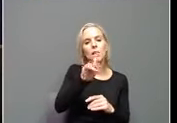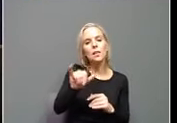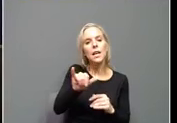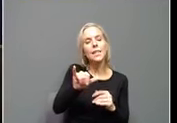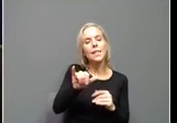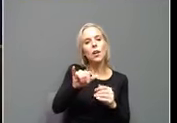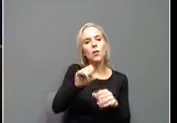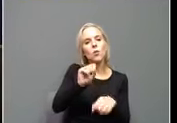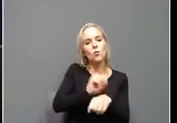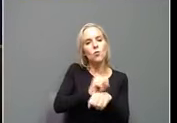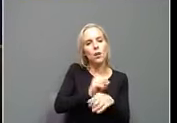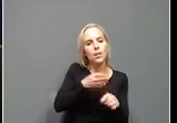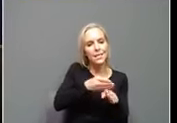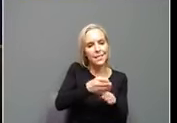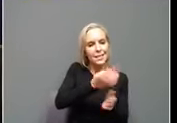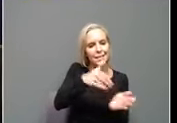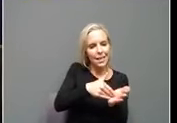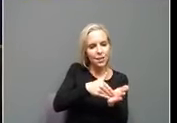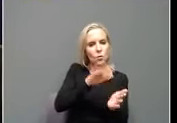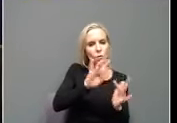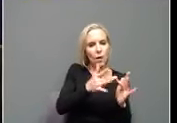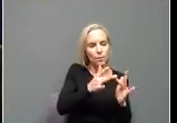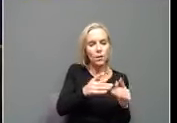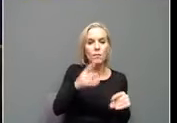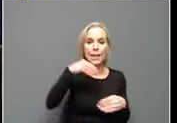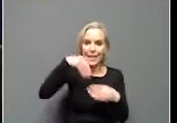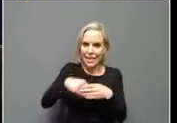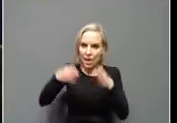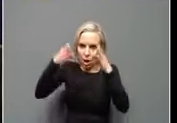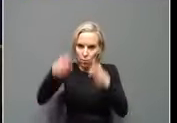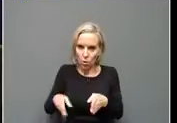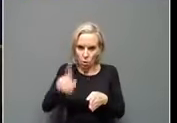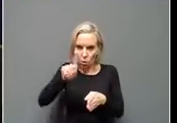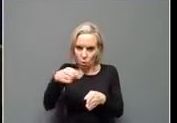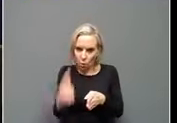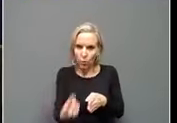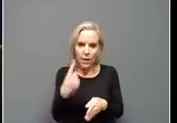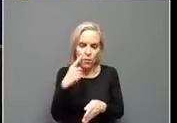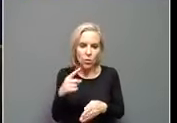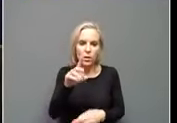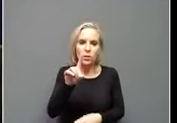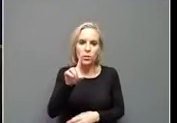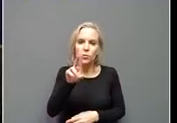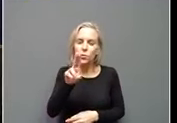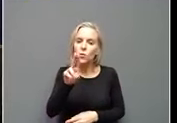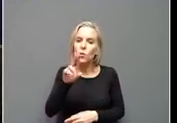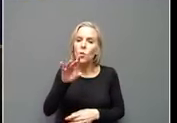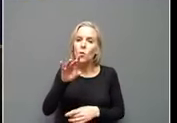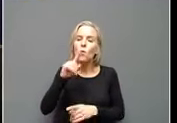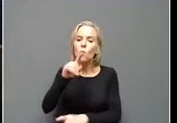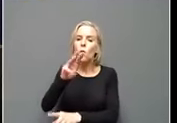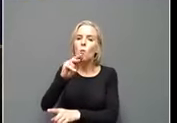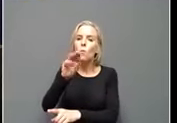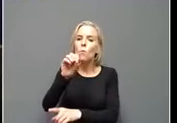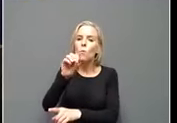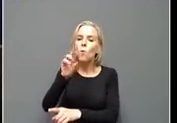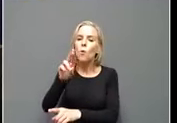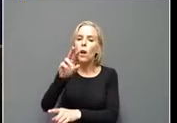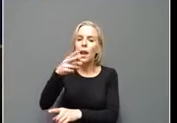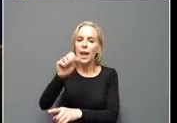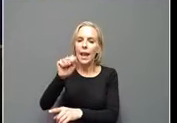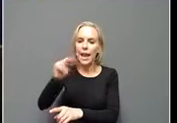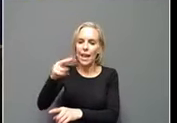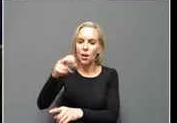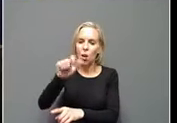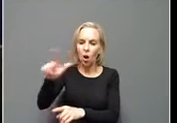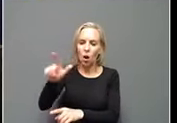there will be in-person assistance only for the DUA claimants at the Lloyd M. Hall Community Center at 68